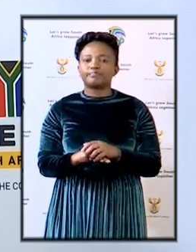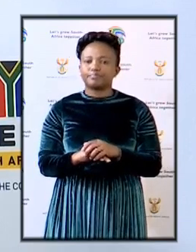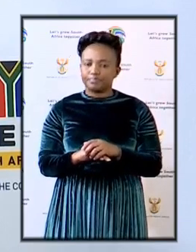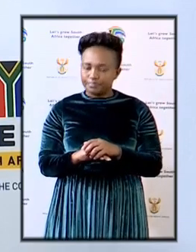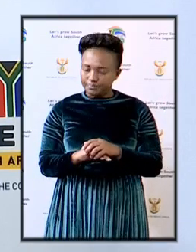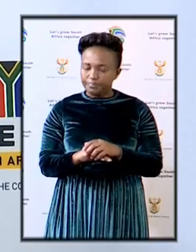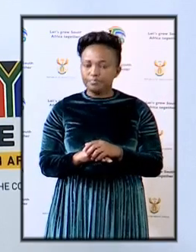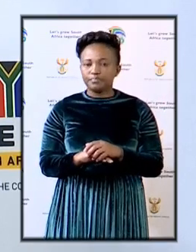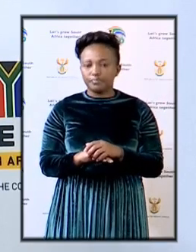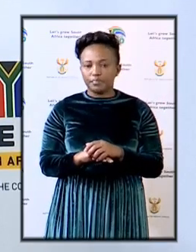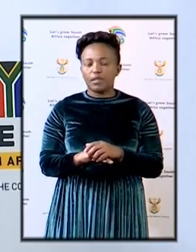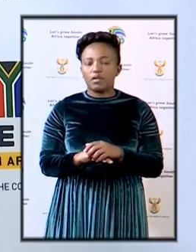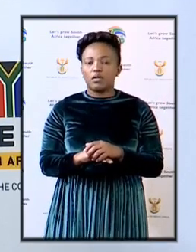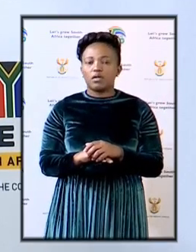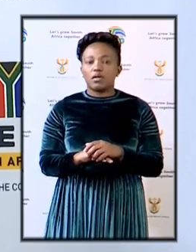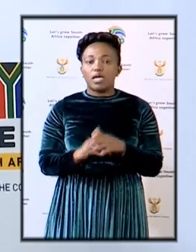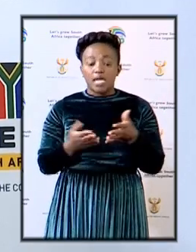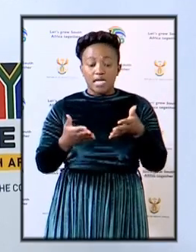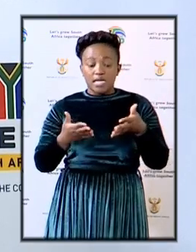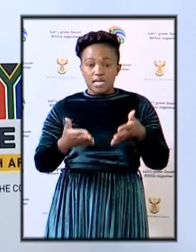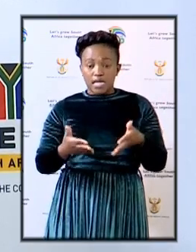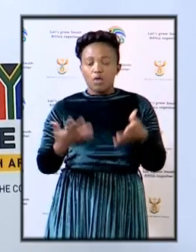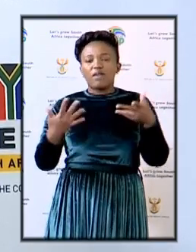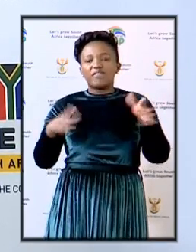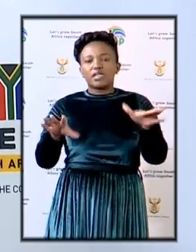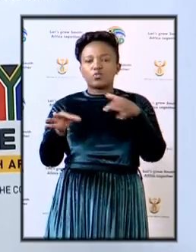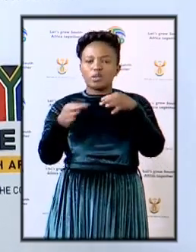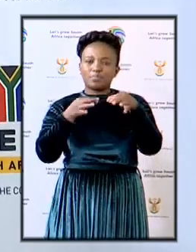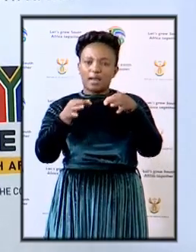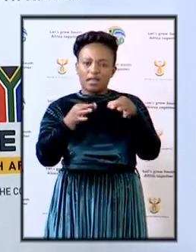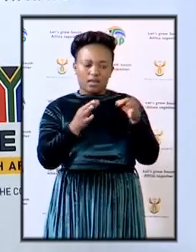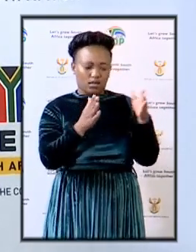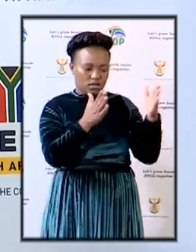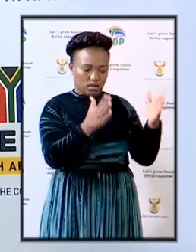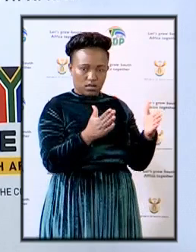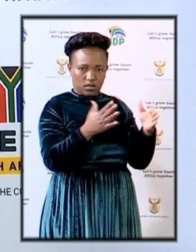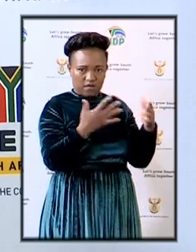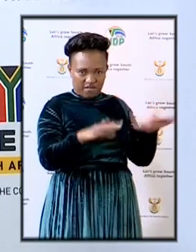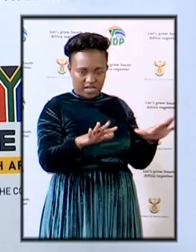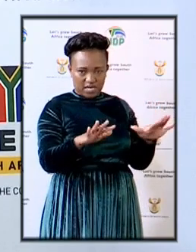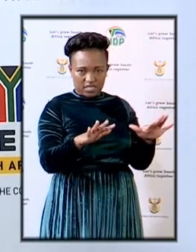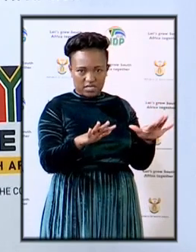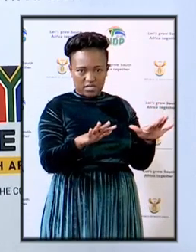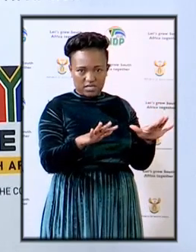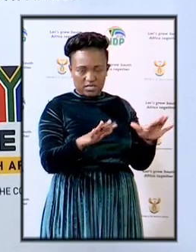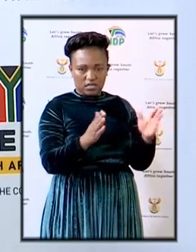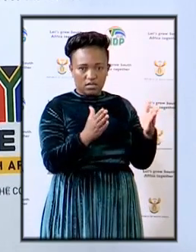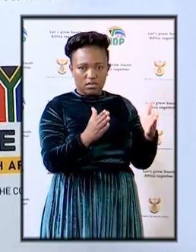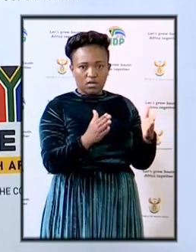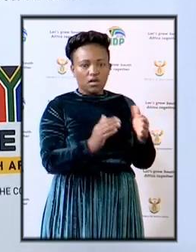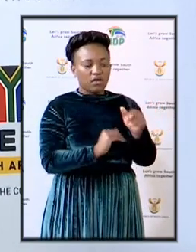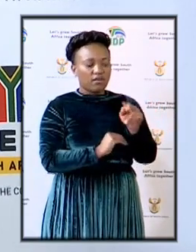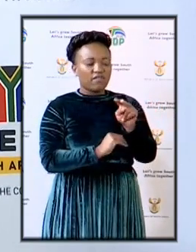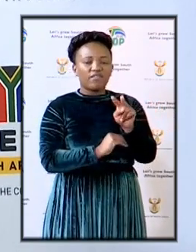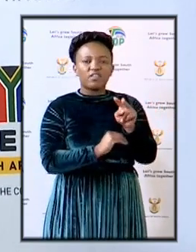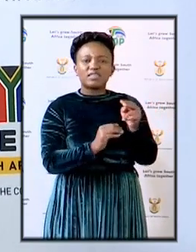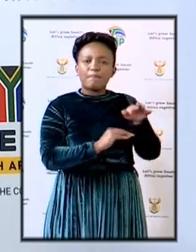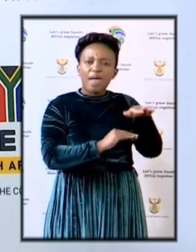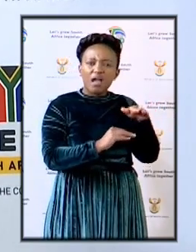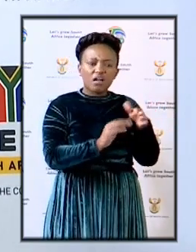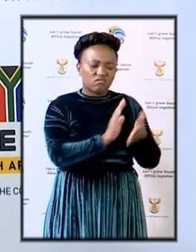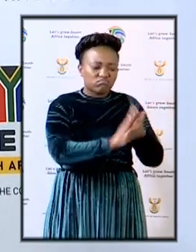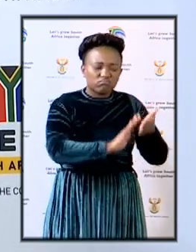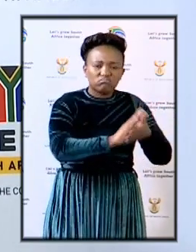we are here dealing with one leg that is more involved with the running of the bank itself